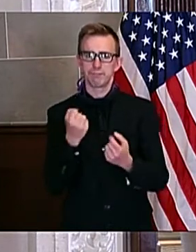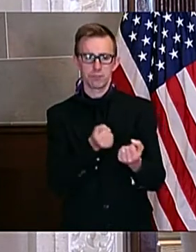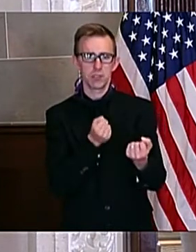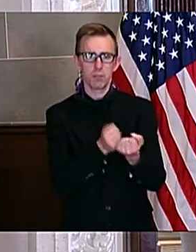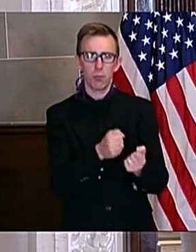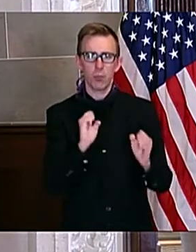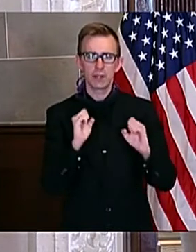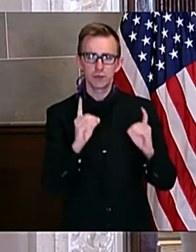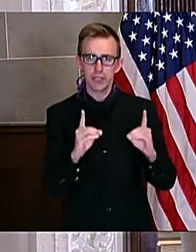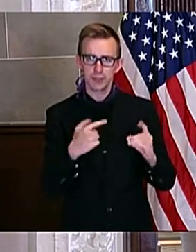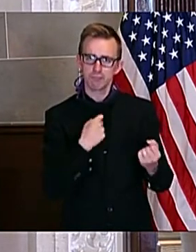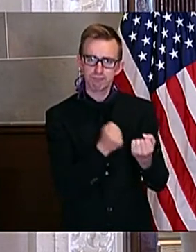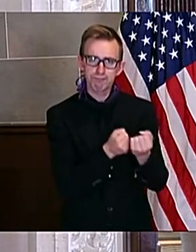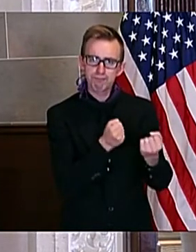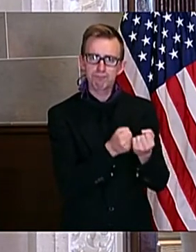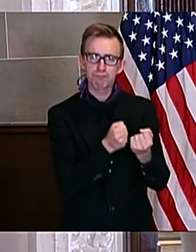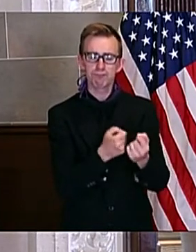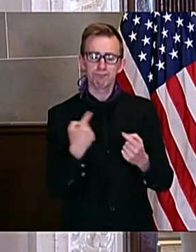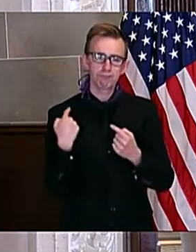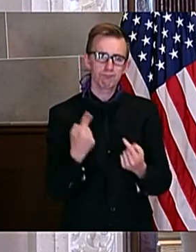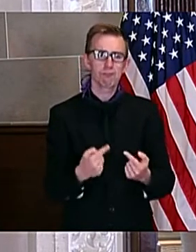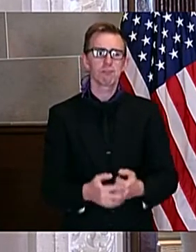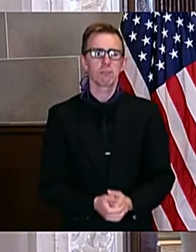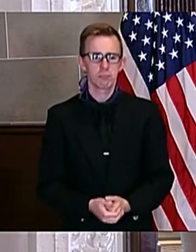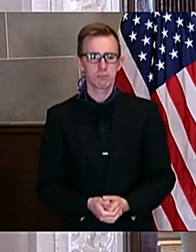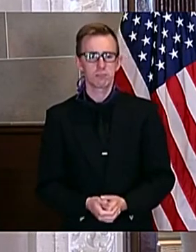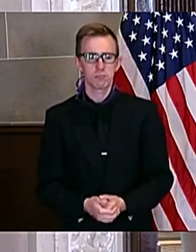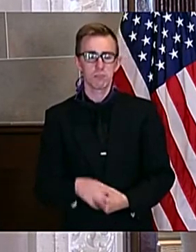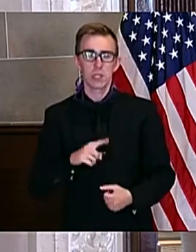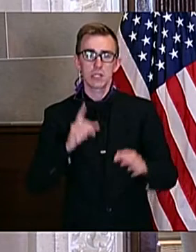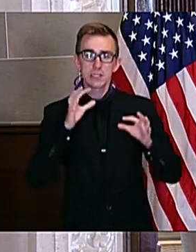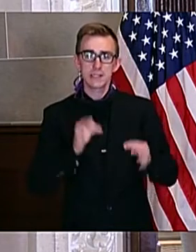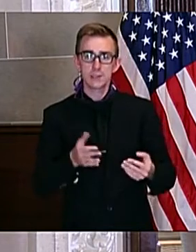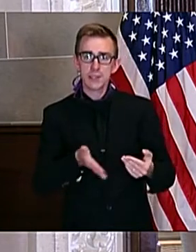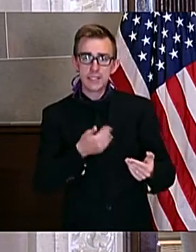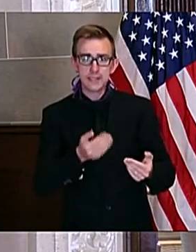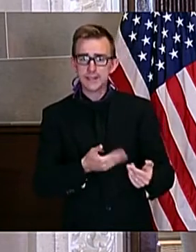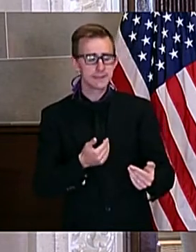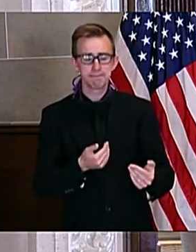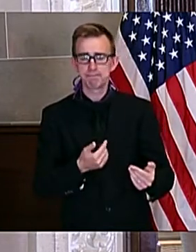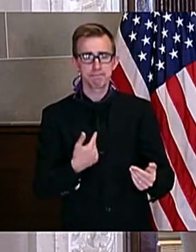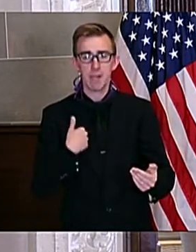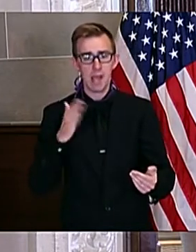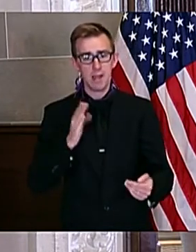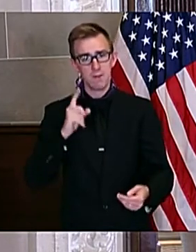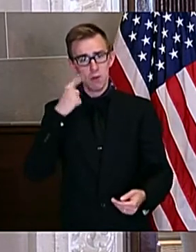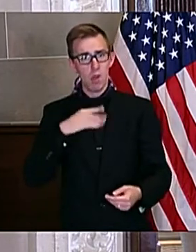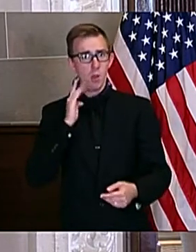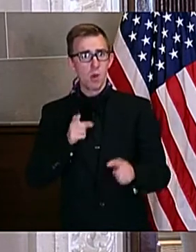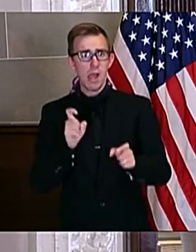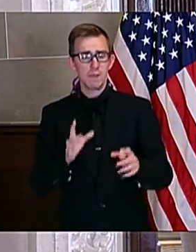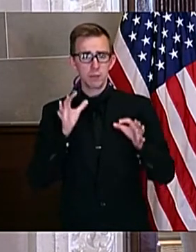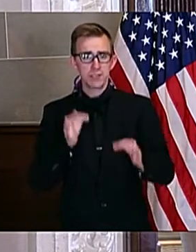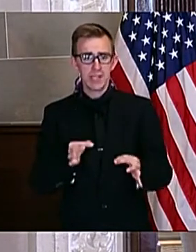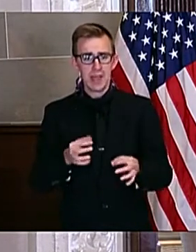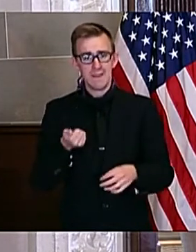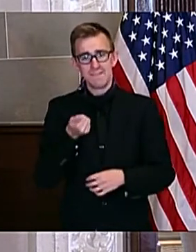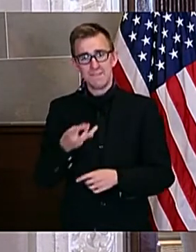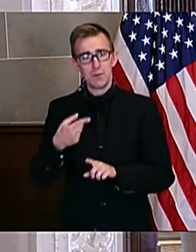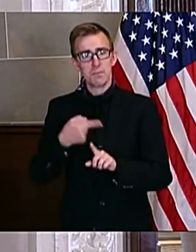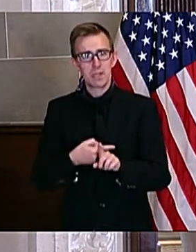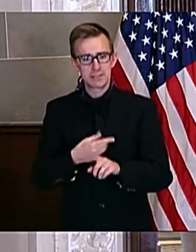education. These were extremely difficult decisions I never thought I would have to make in just a few months.